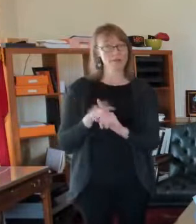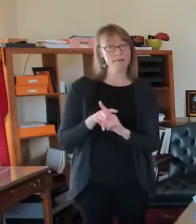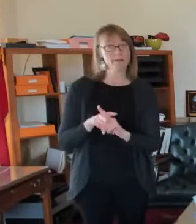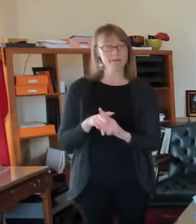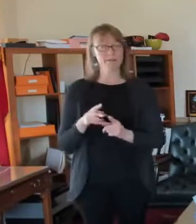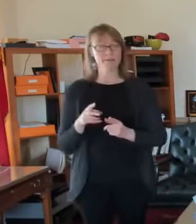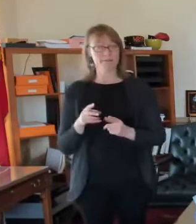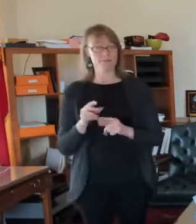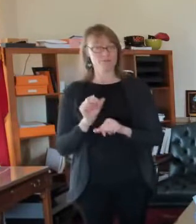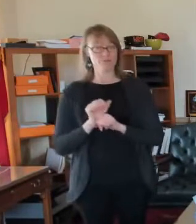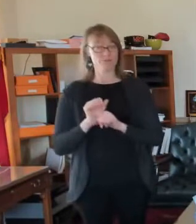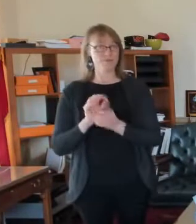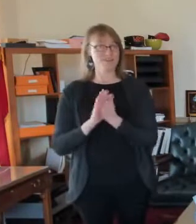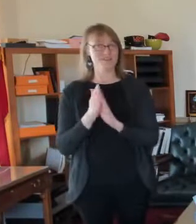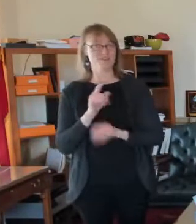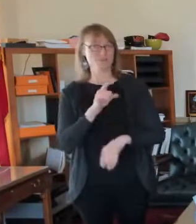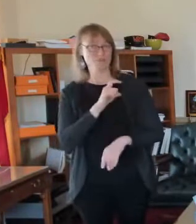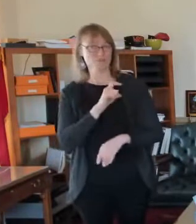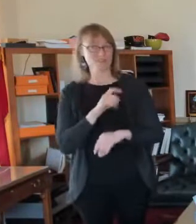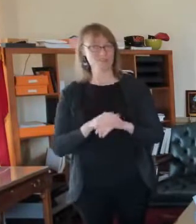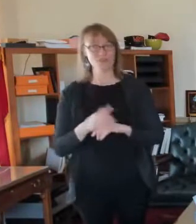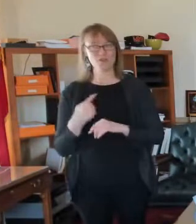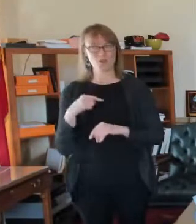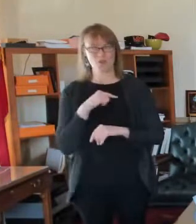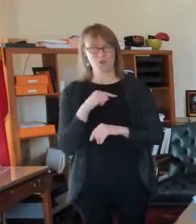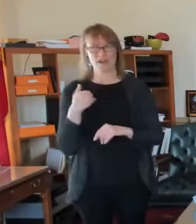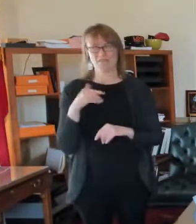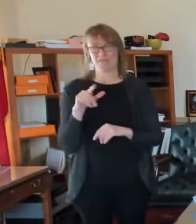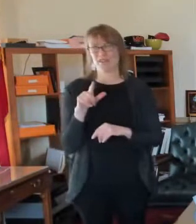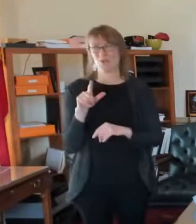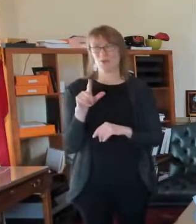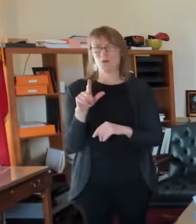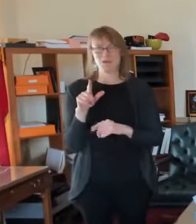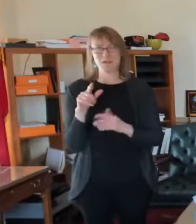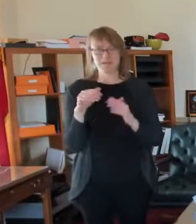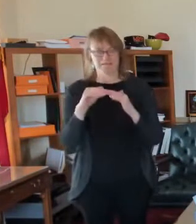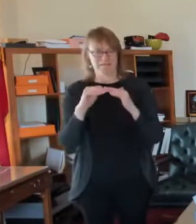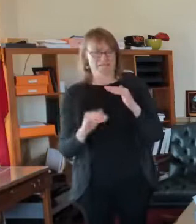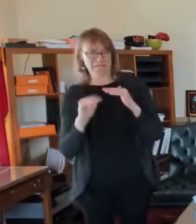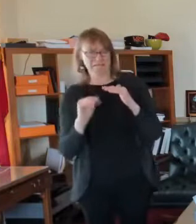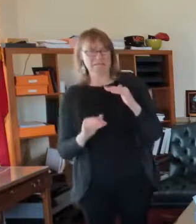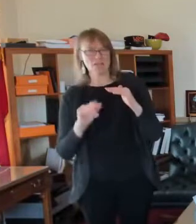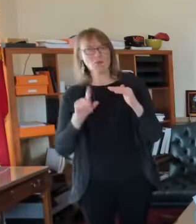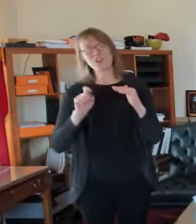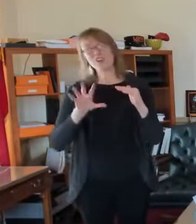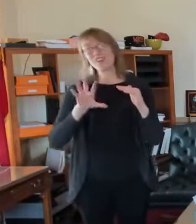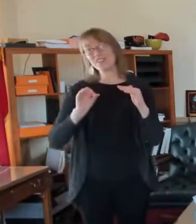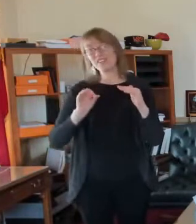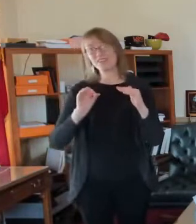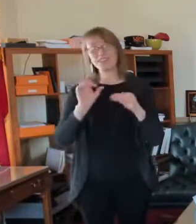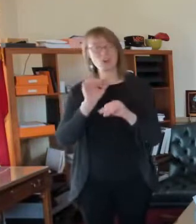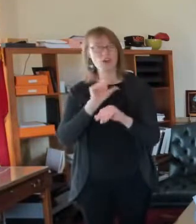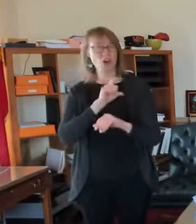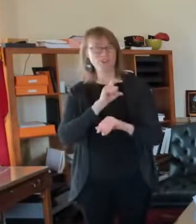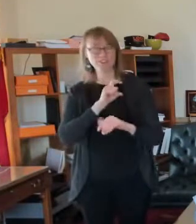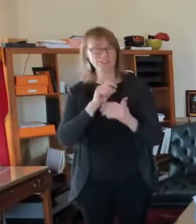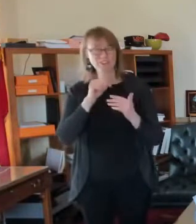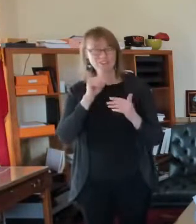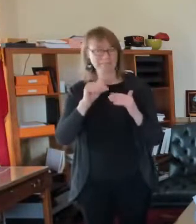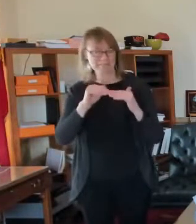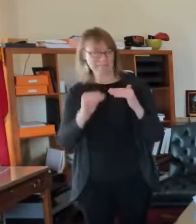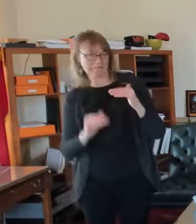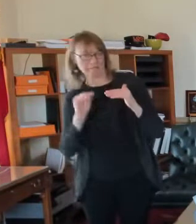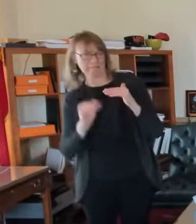150 police officers short. If you think about that, in terms of the six districts that we have, if we had 25 more police